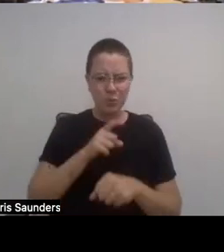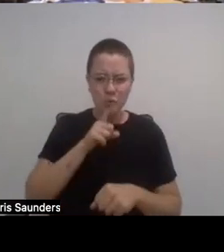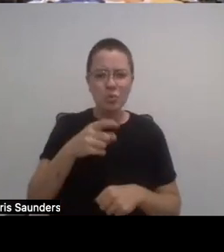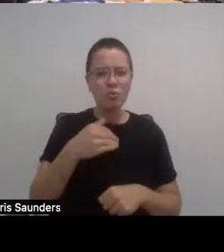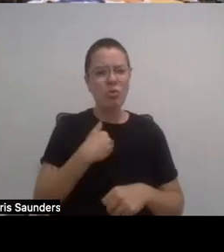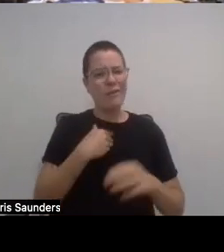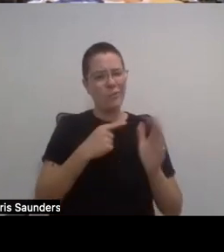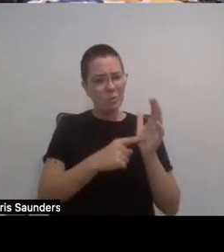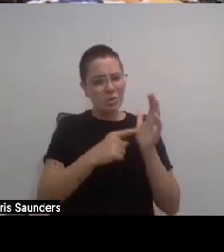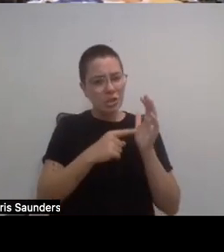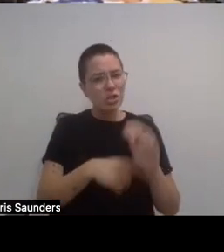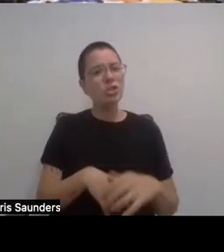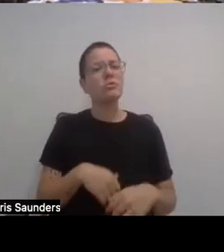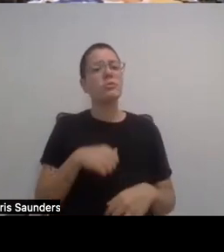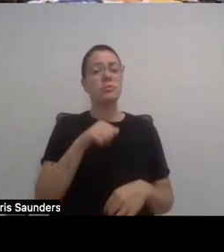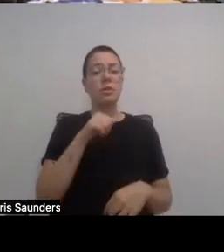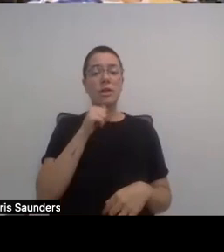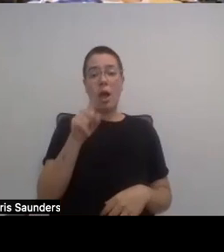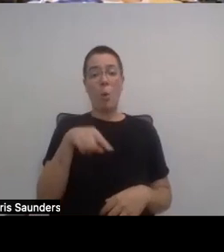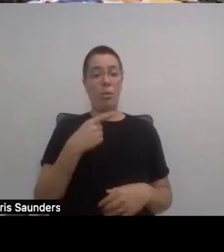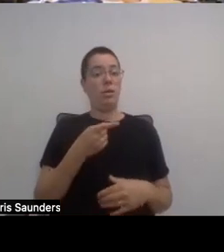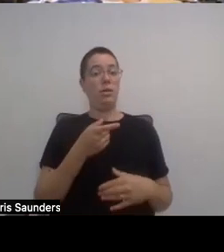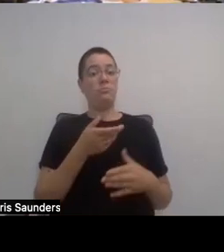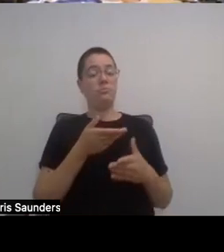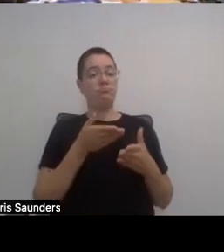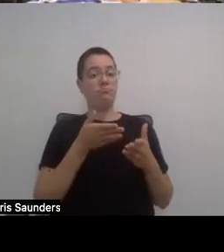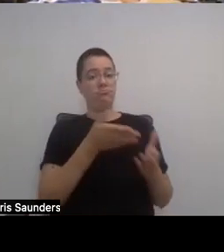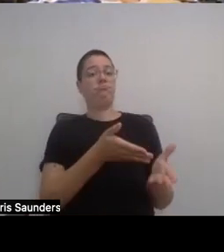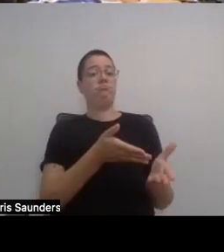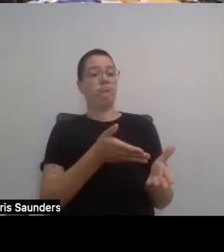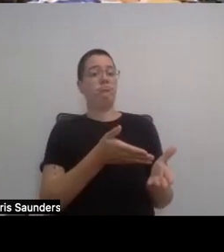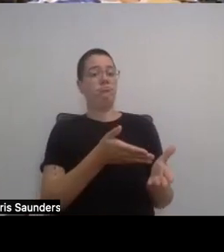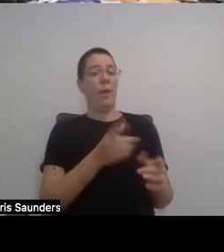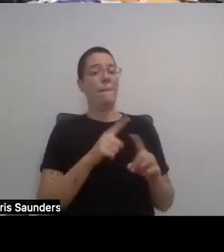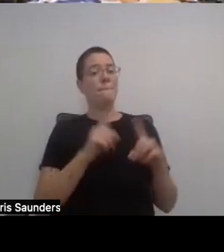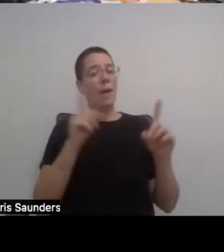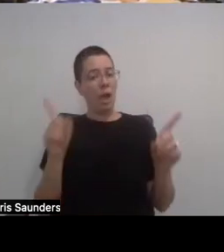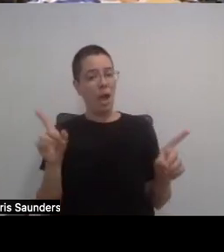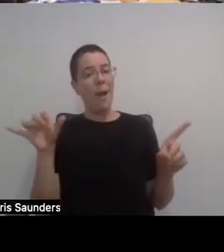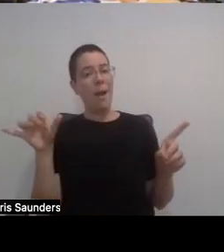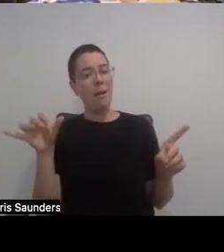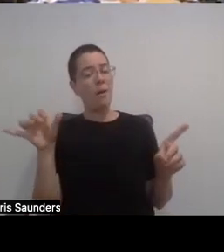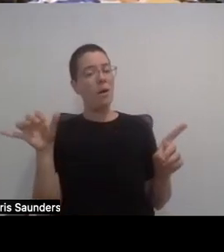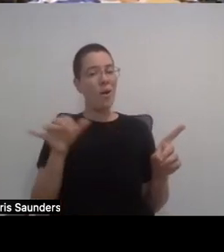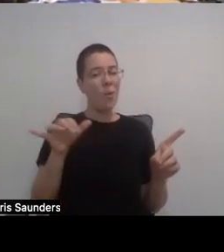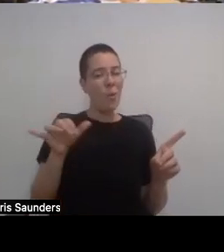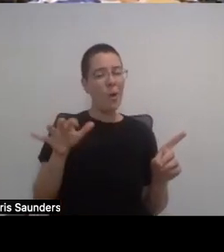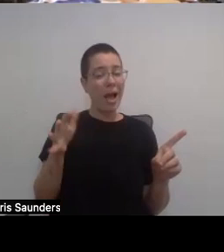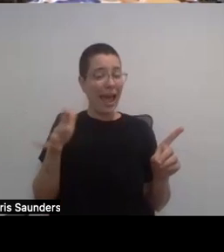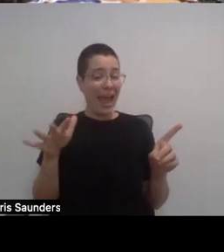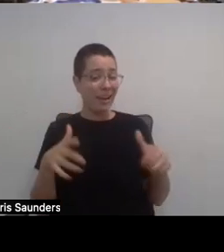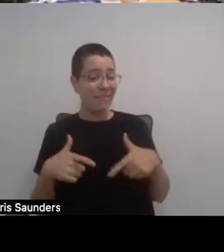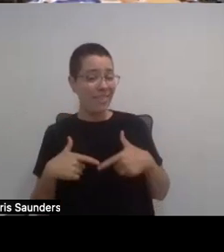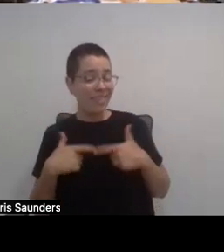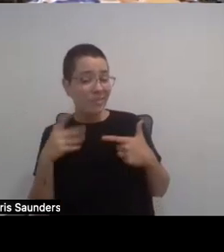making sure that not only is it there, it's something that kind of, like, you kind of live, other people kind of